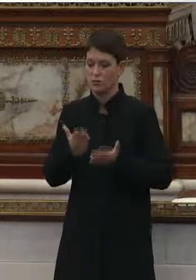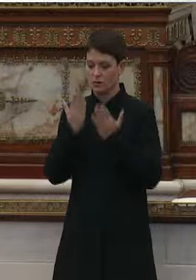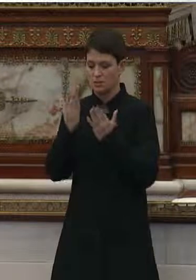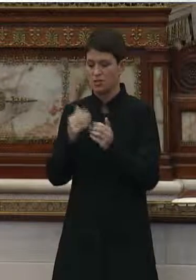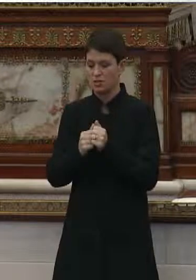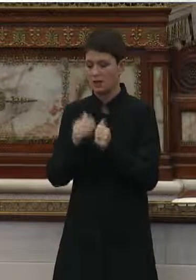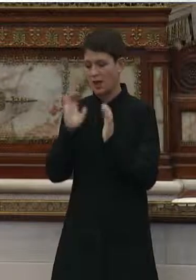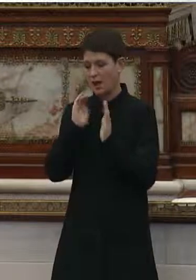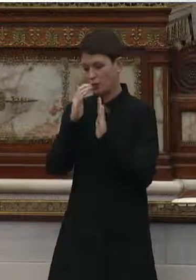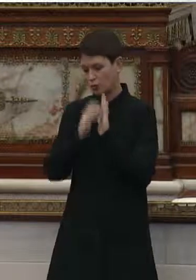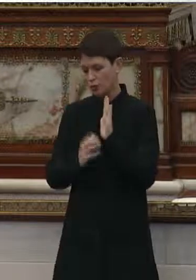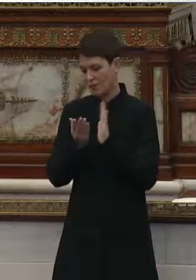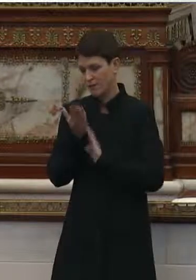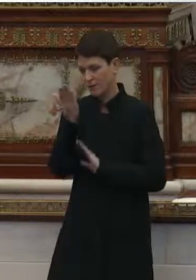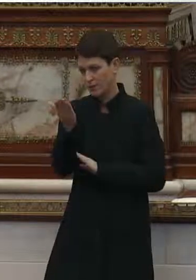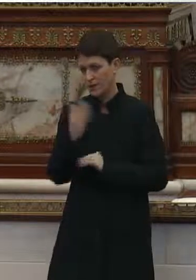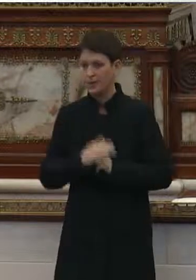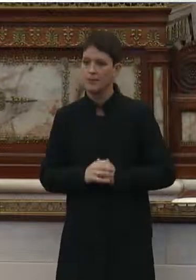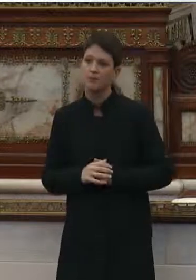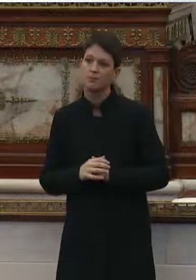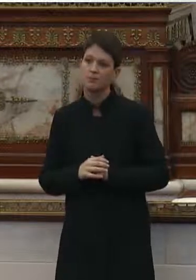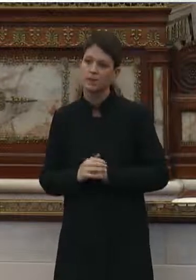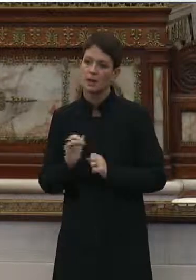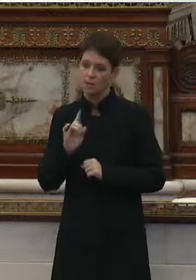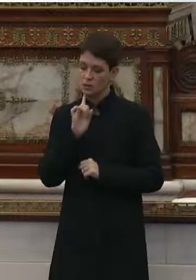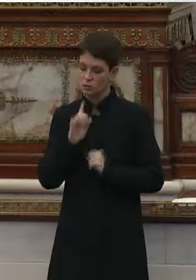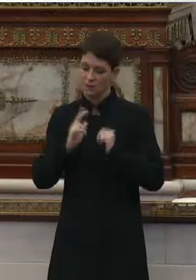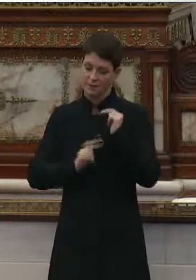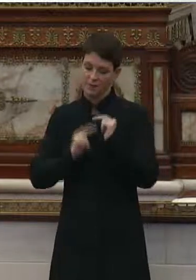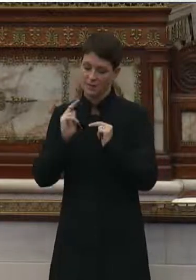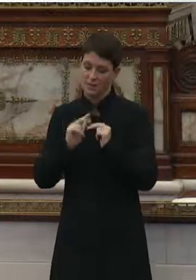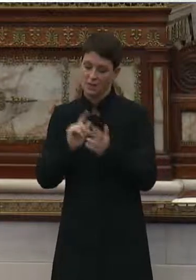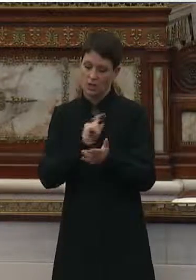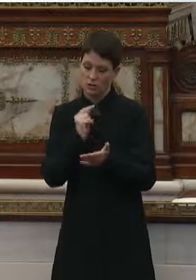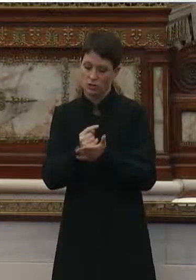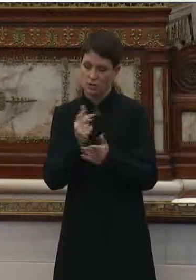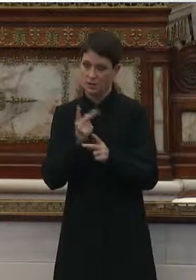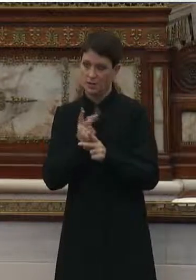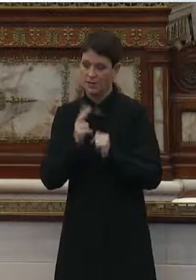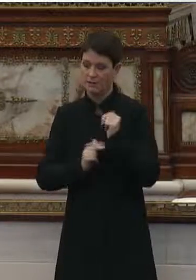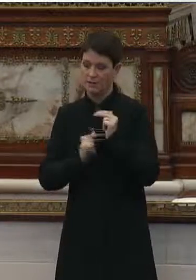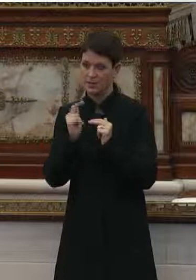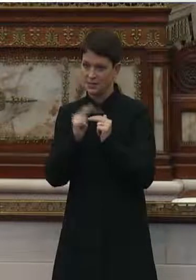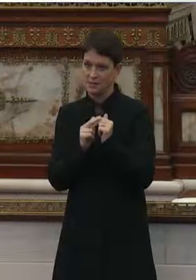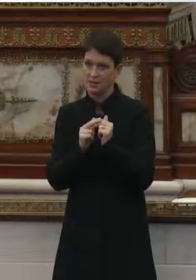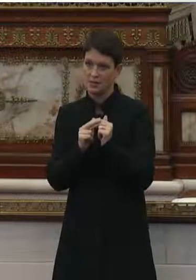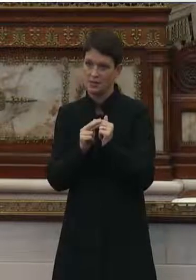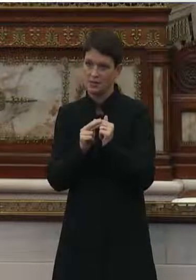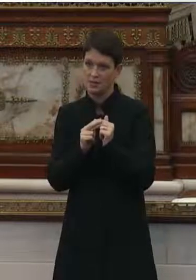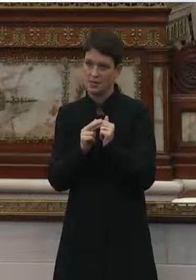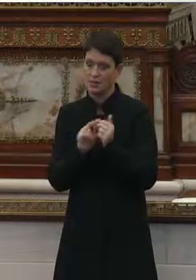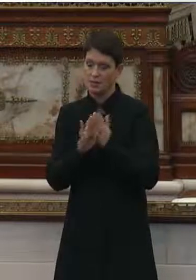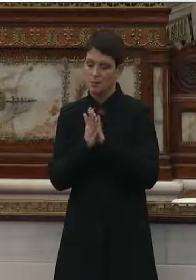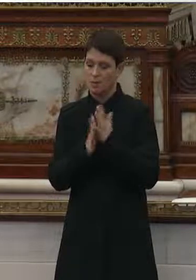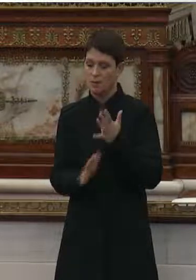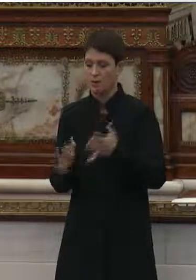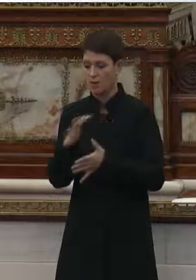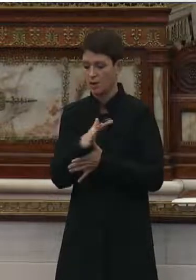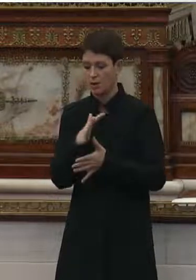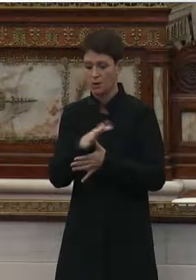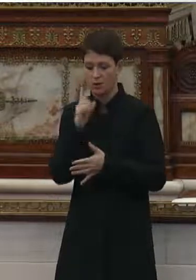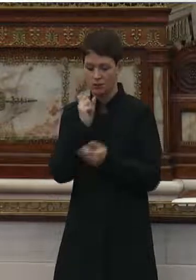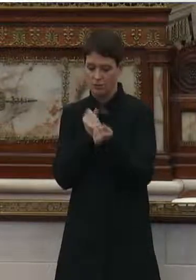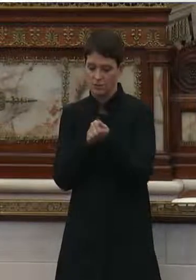brief and ensure that long-term care facilities be a priority for